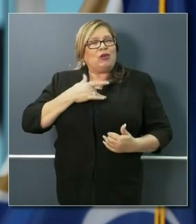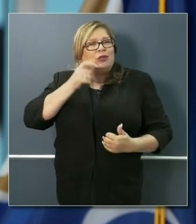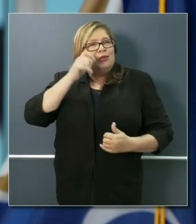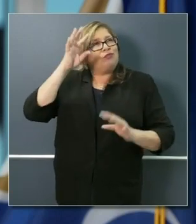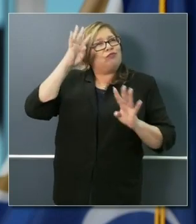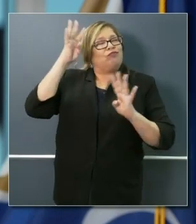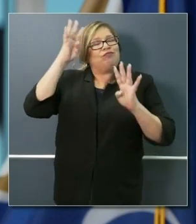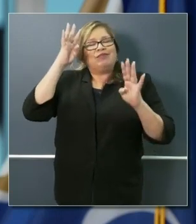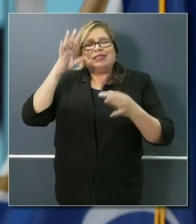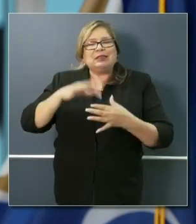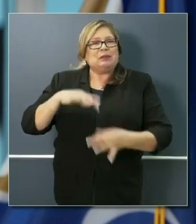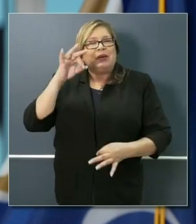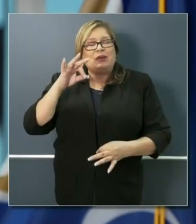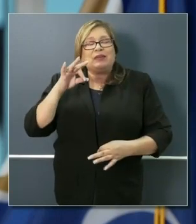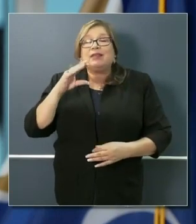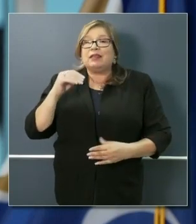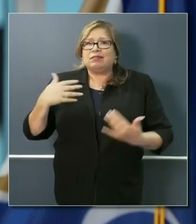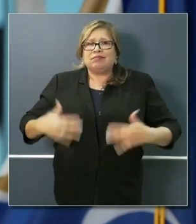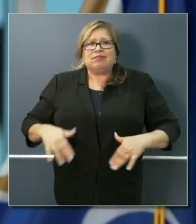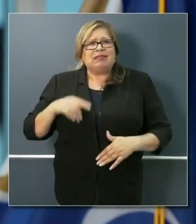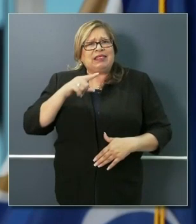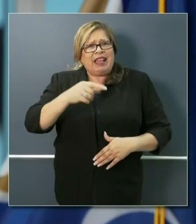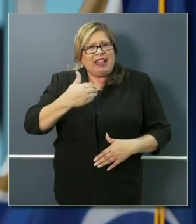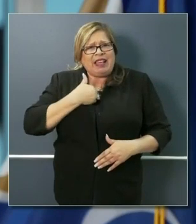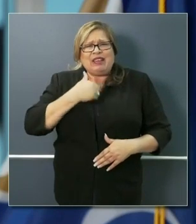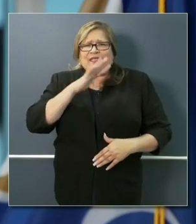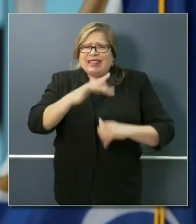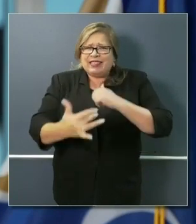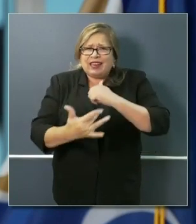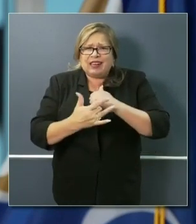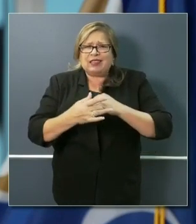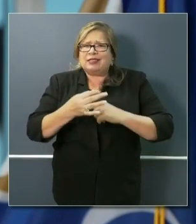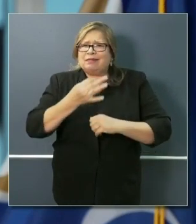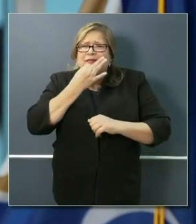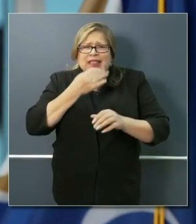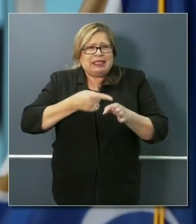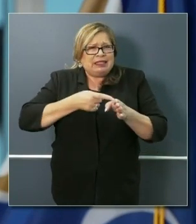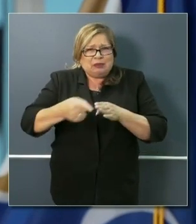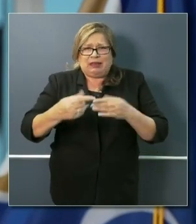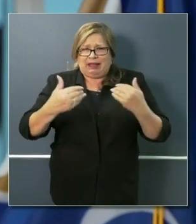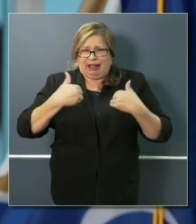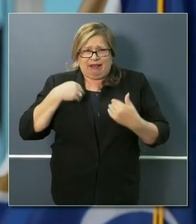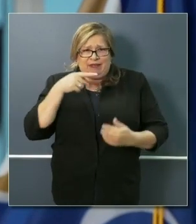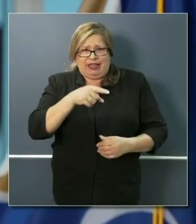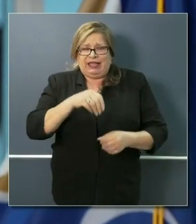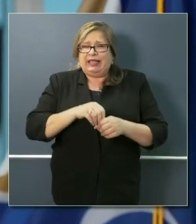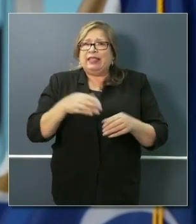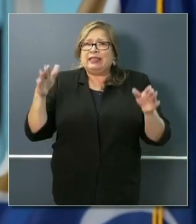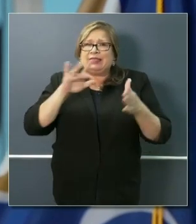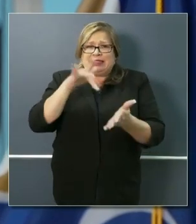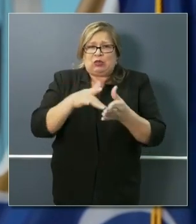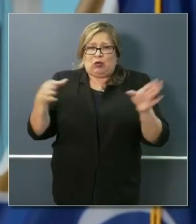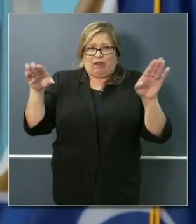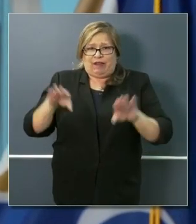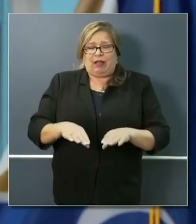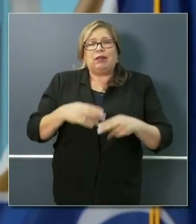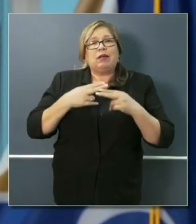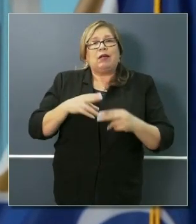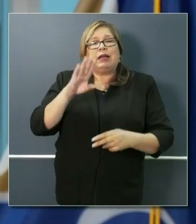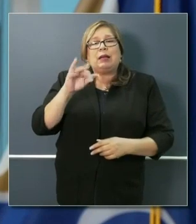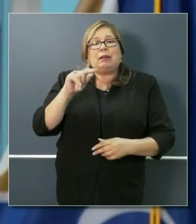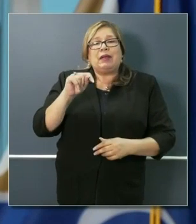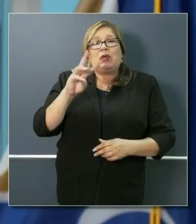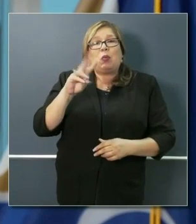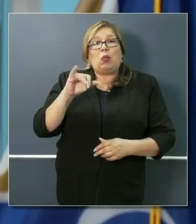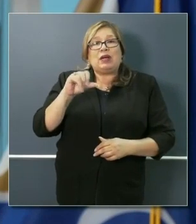spirit, and a technical expertise that is very present in the Central Valley, and Bitwise is the center of